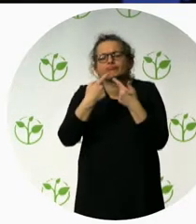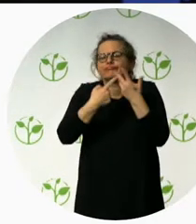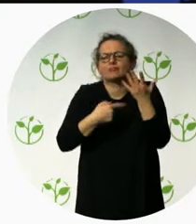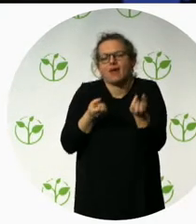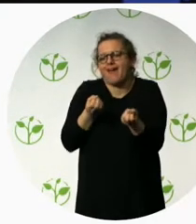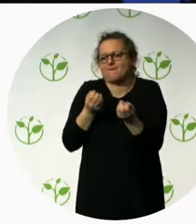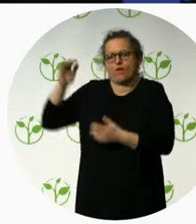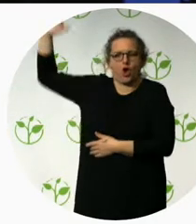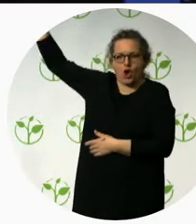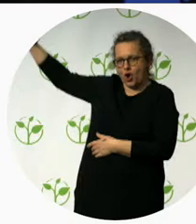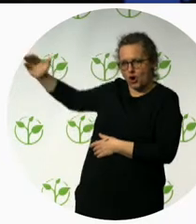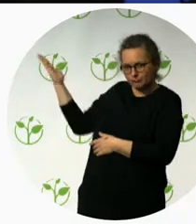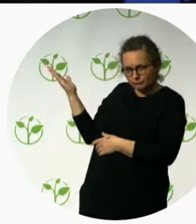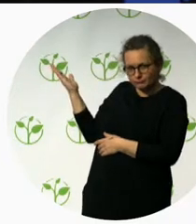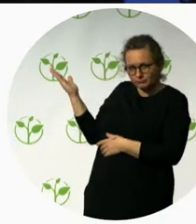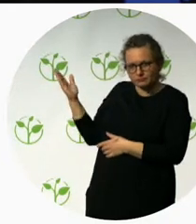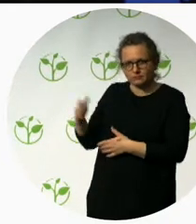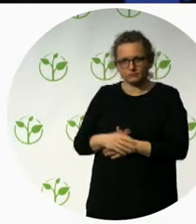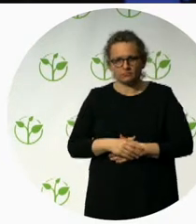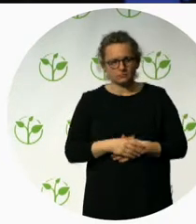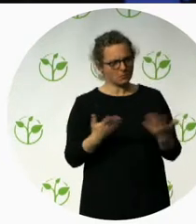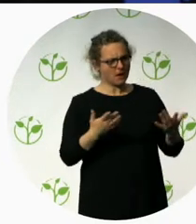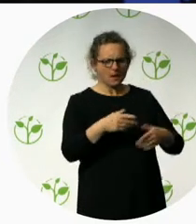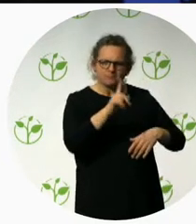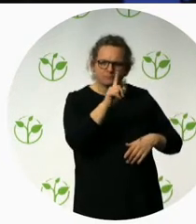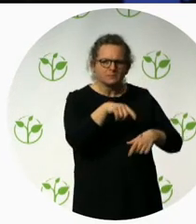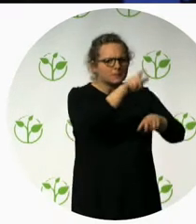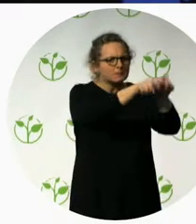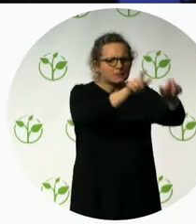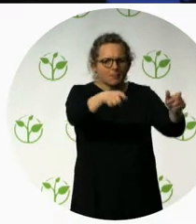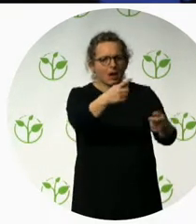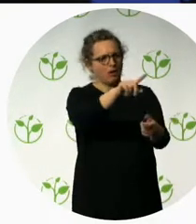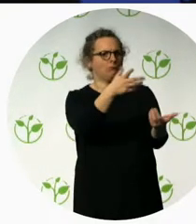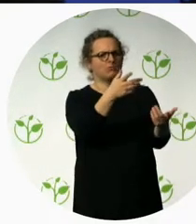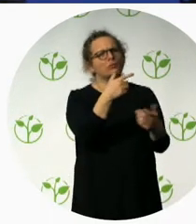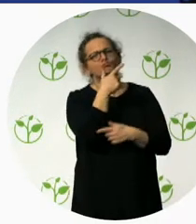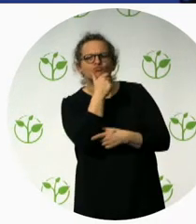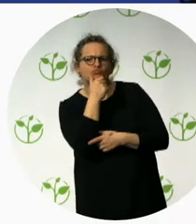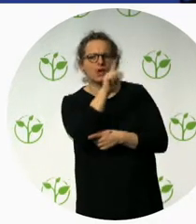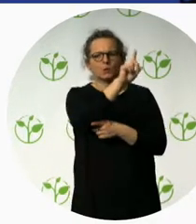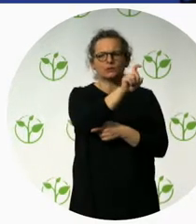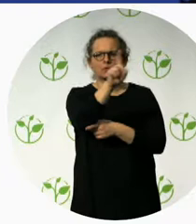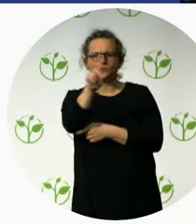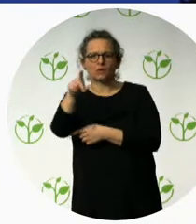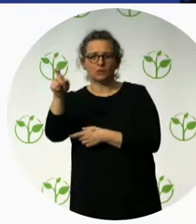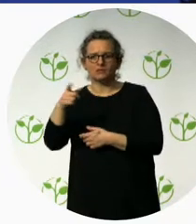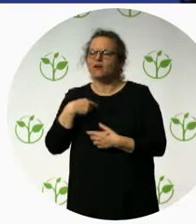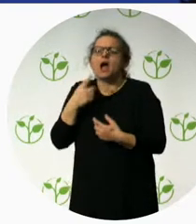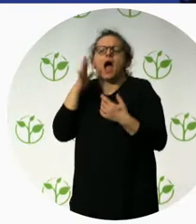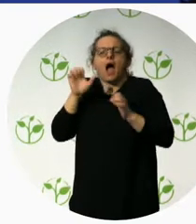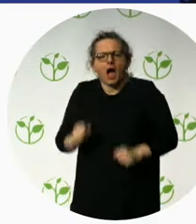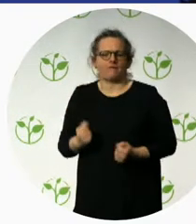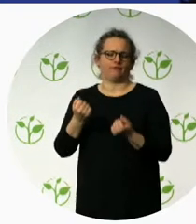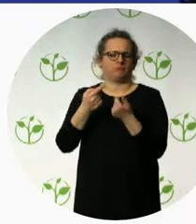they want to ask for specific information. This is just a few listings. And then, those are a few projects we are involved in,